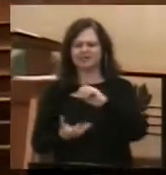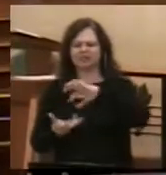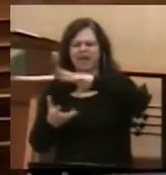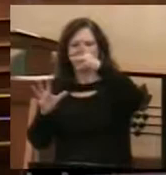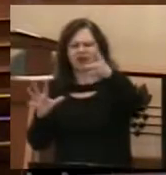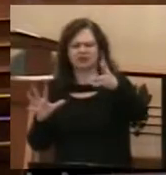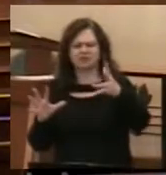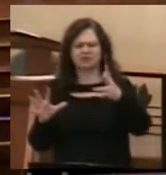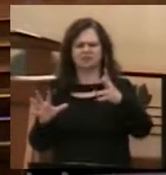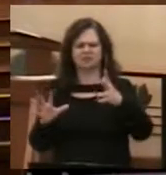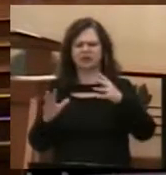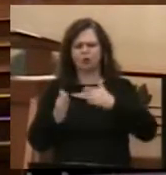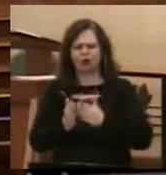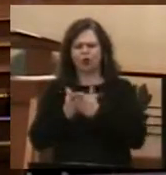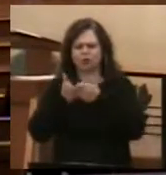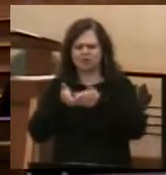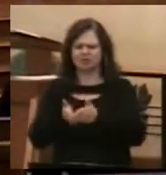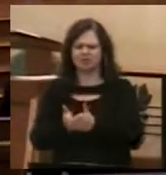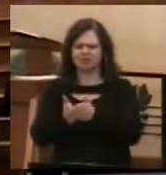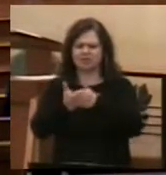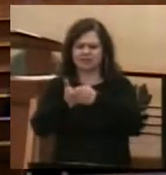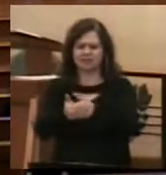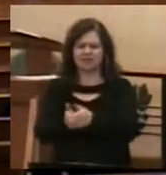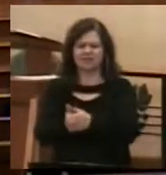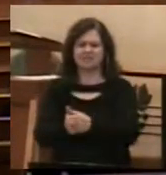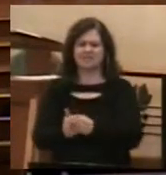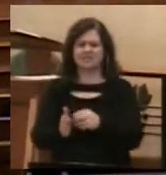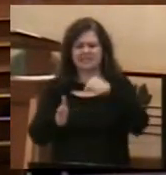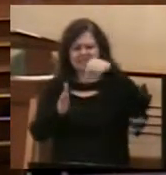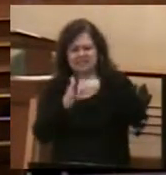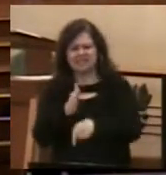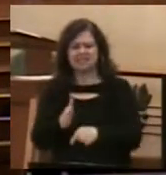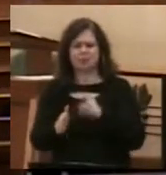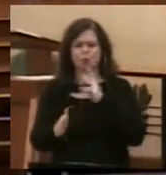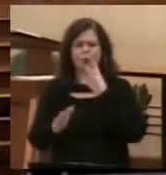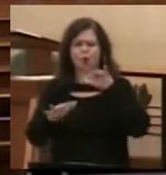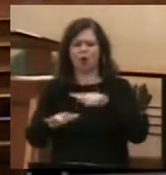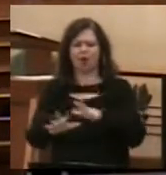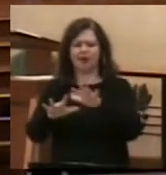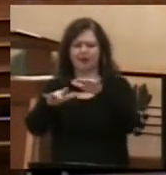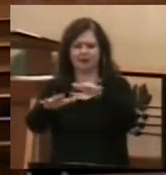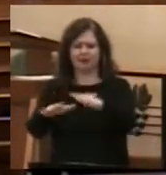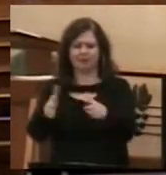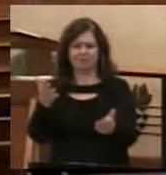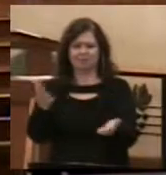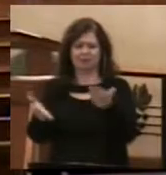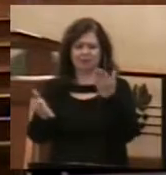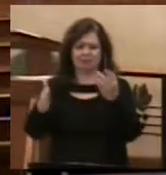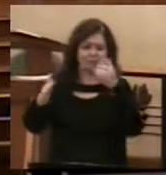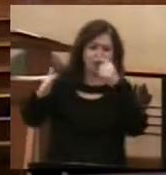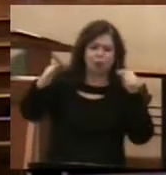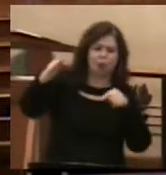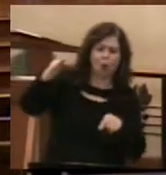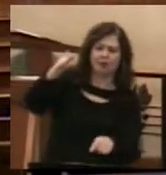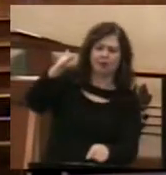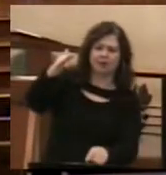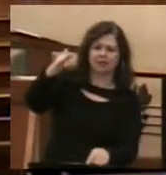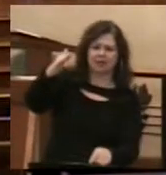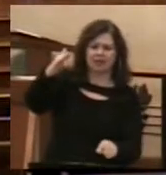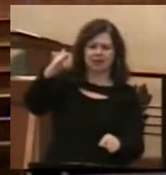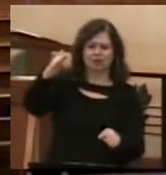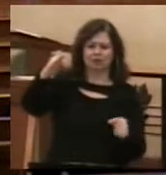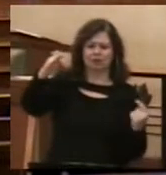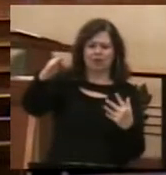at work lurking with who knows what, maybe even great monsters of Lake Leda. So it takes great